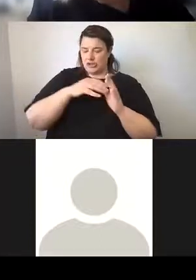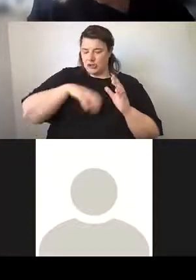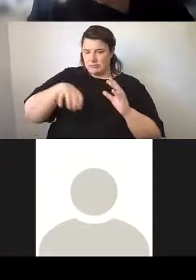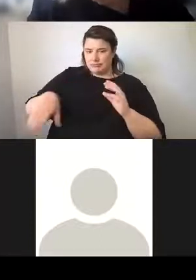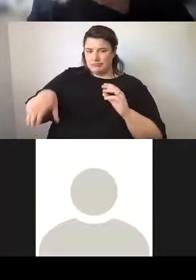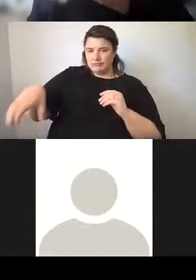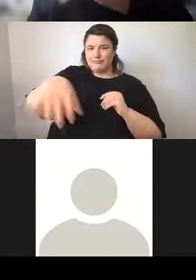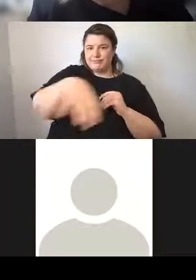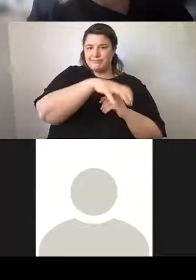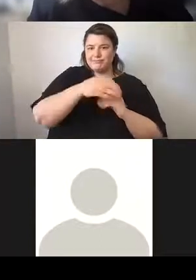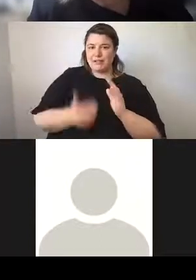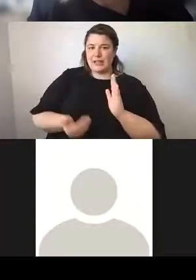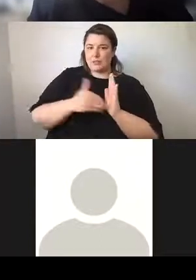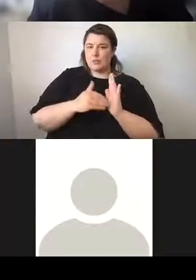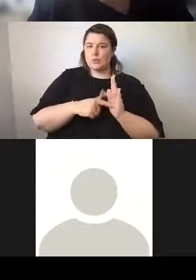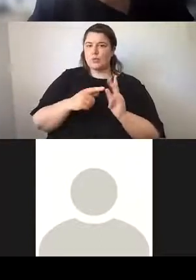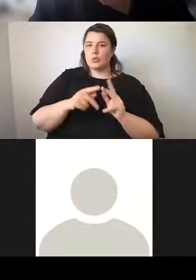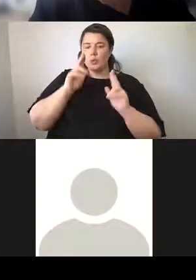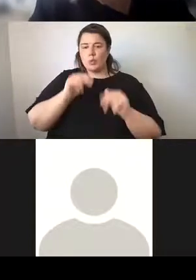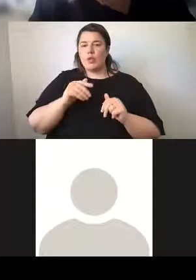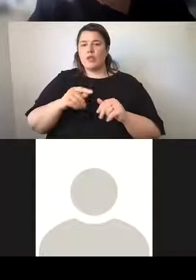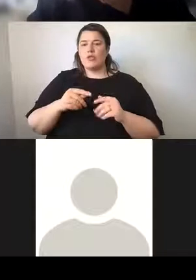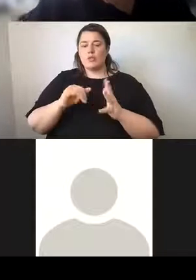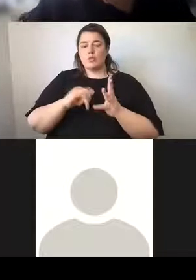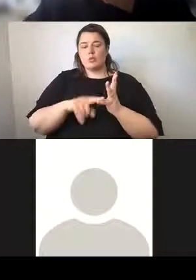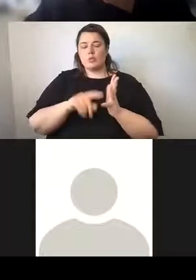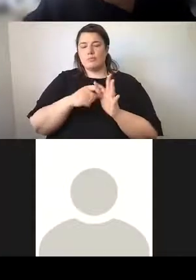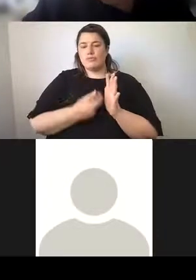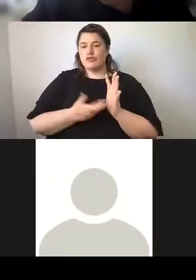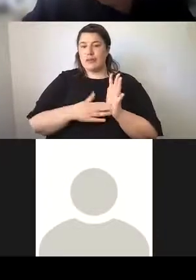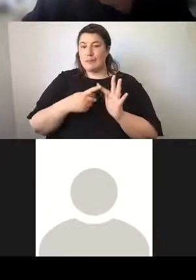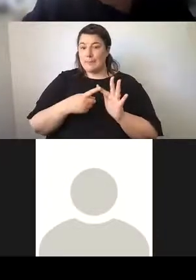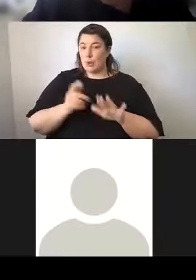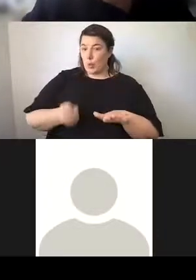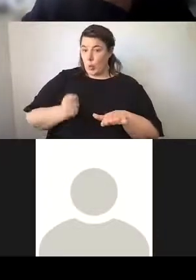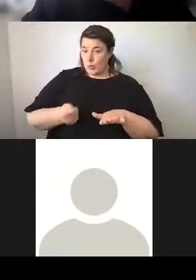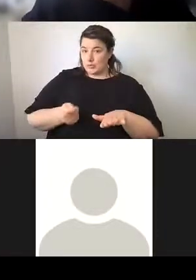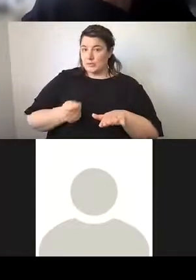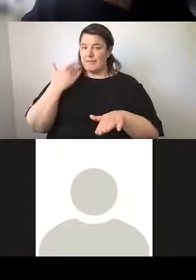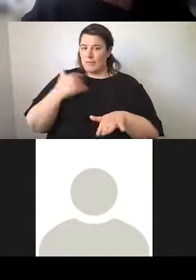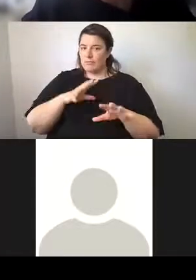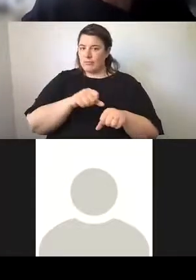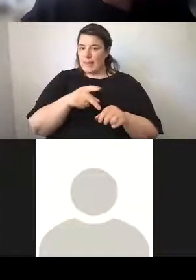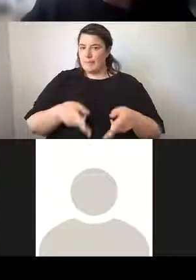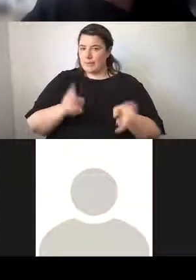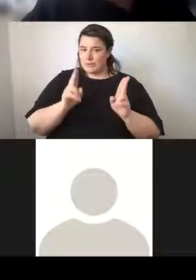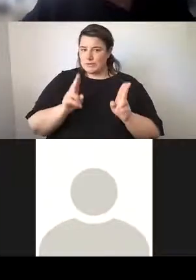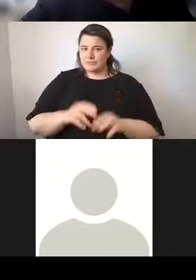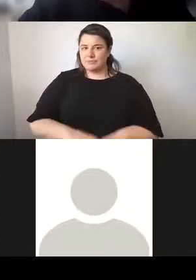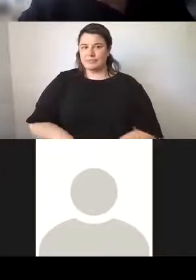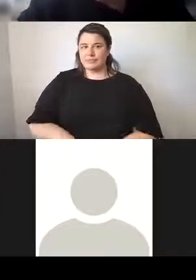on to house the Supreme Court when the Supreme Court used to occupy the building. We're going to look up